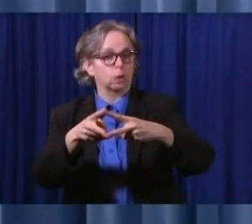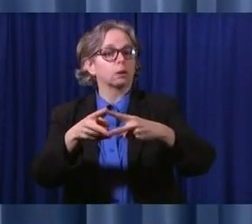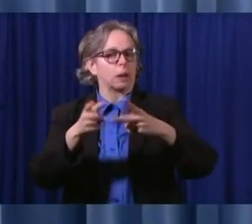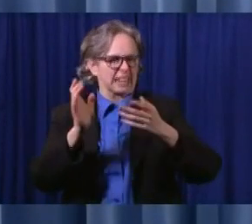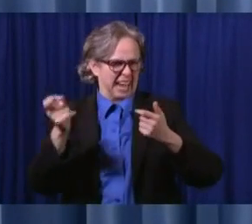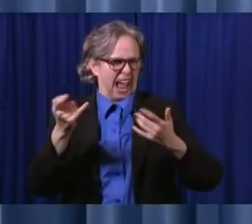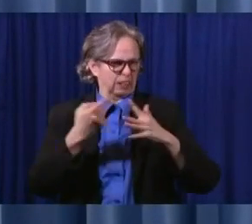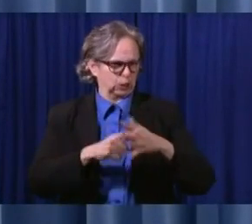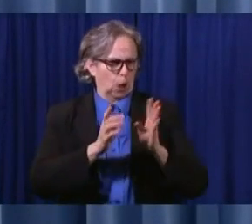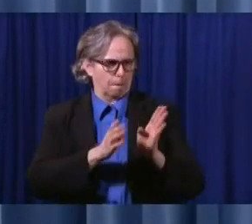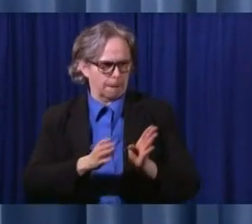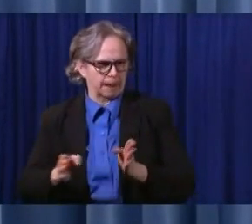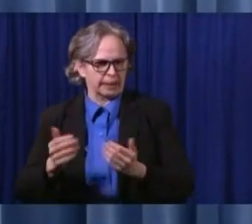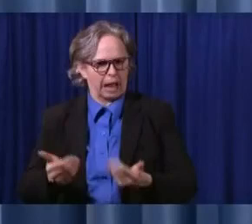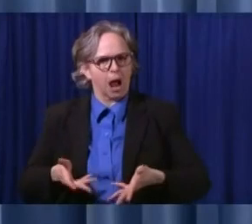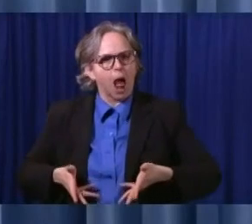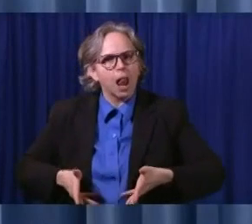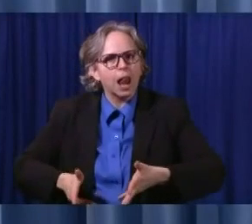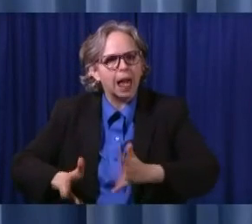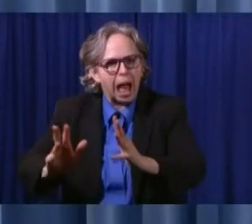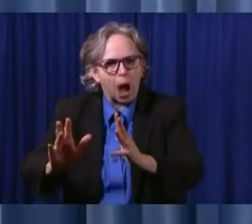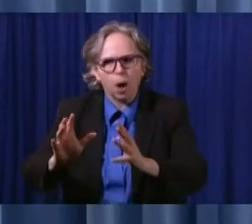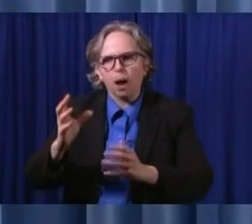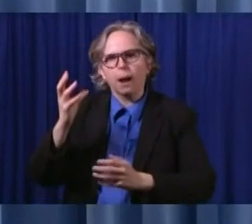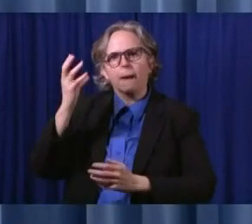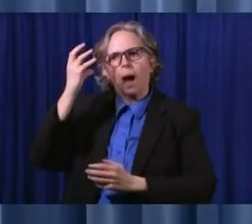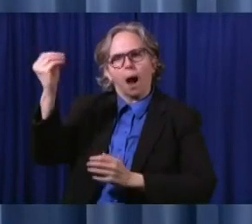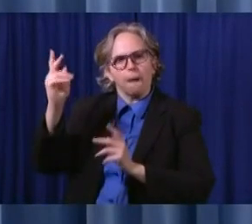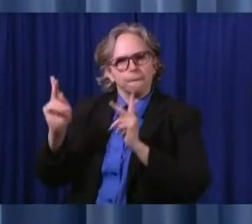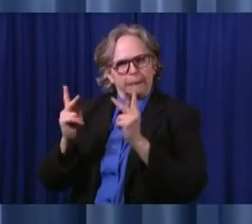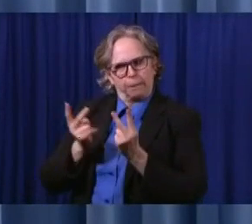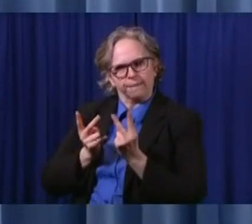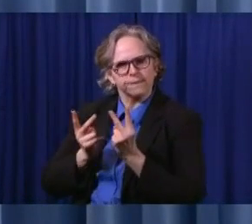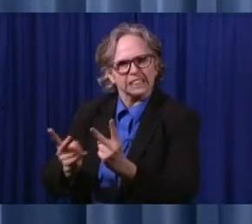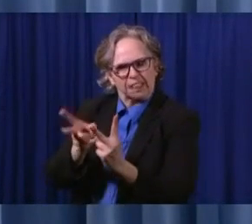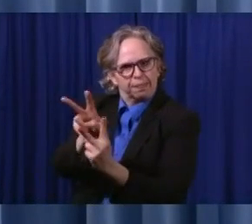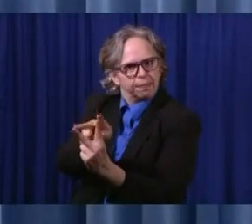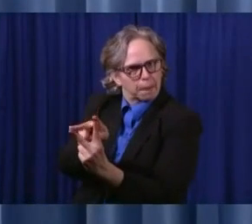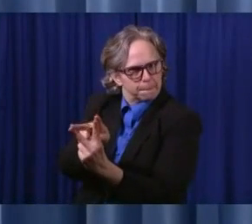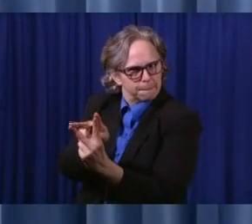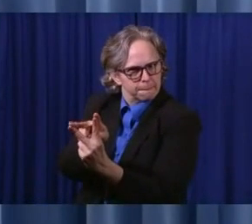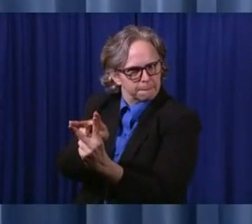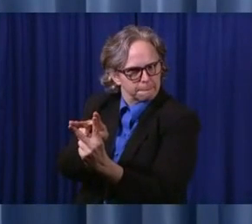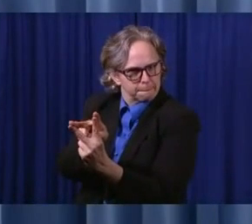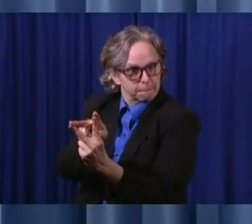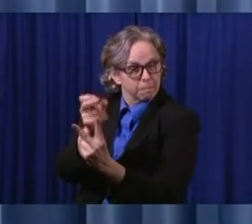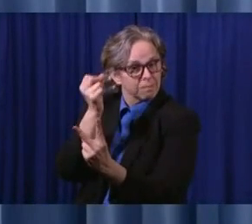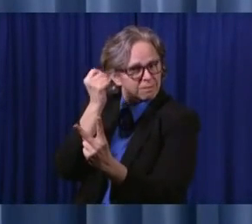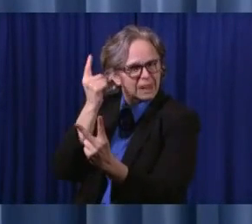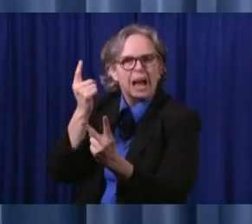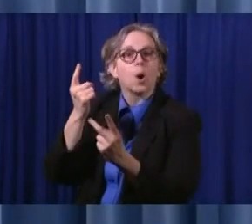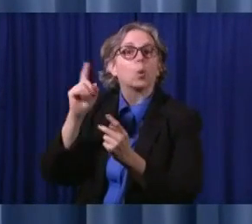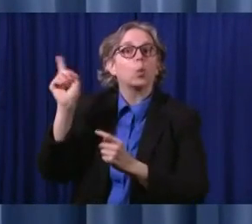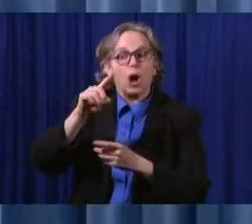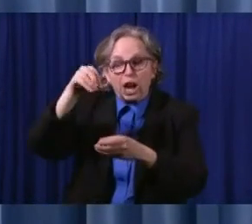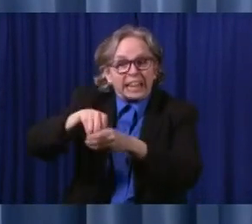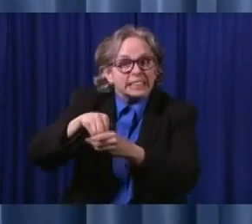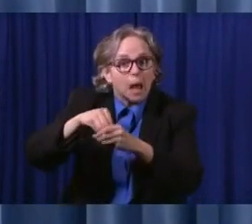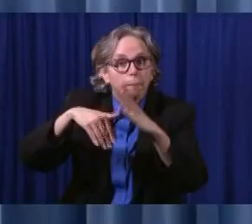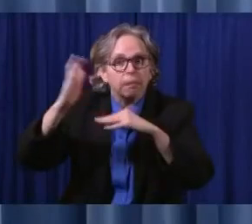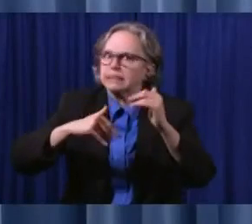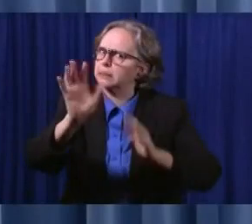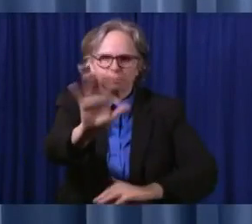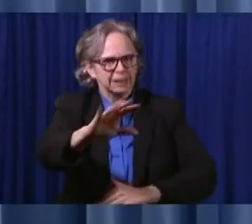visitation. So we're going to start with that. I know in our intermediate care facilities for individuals with